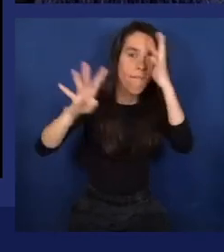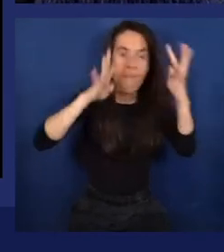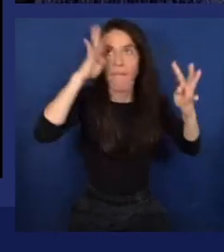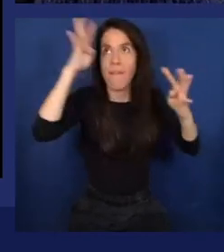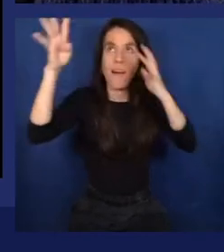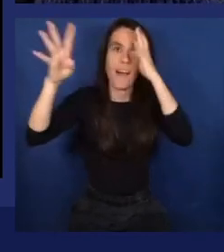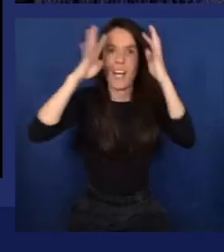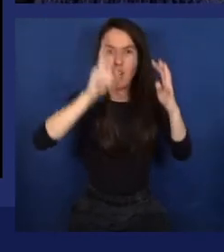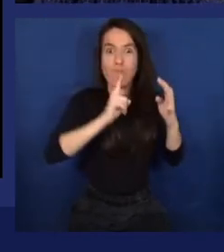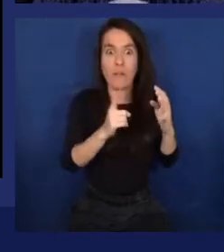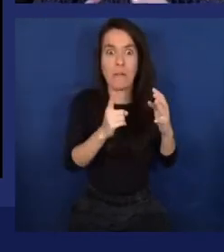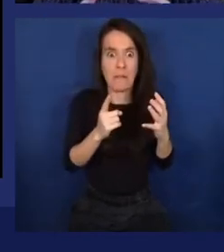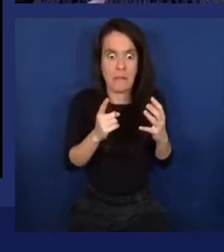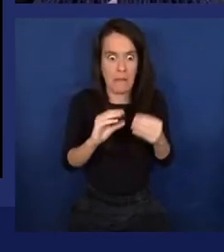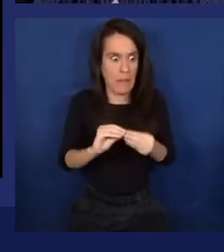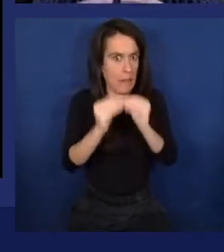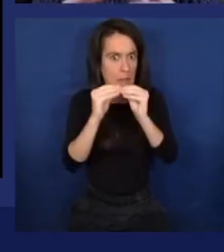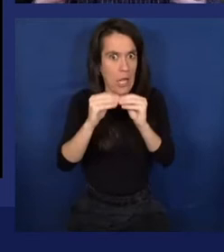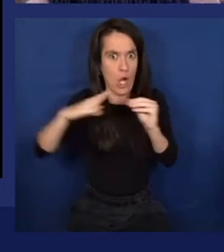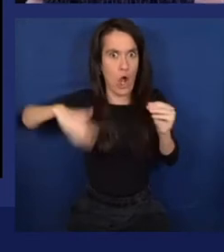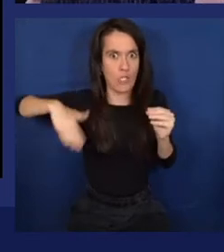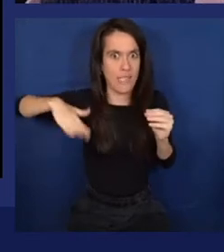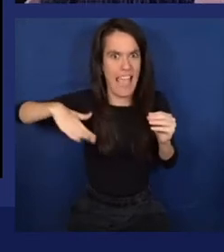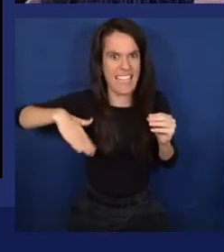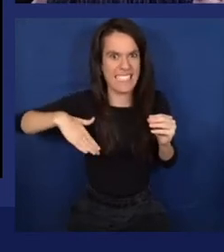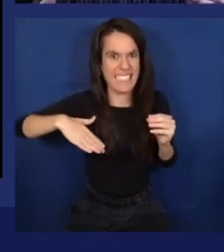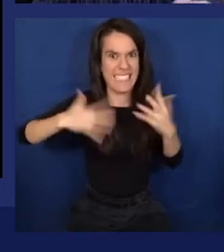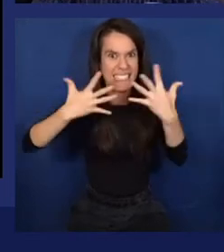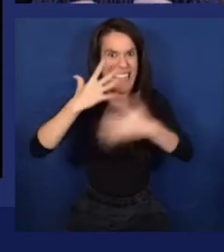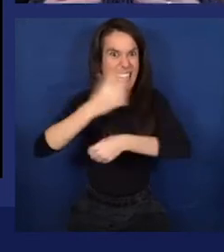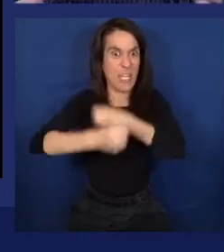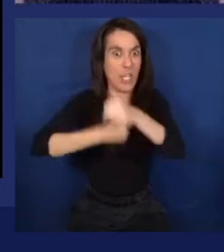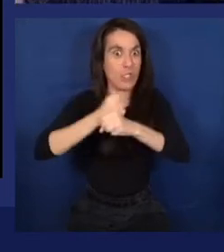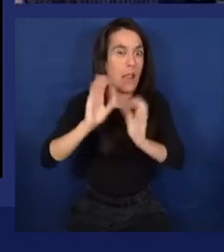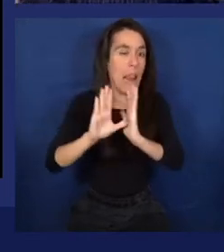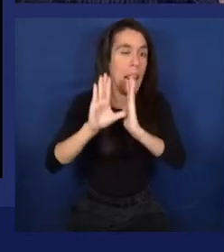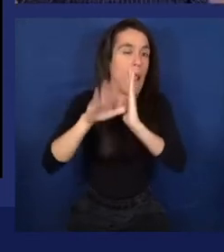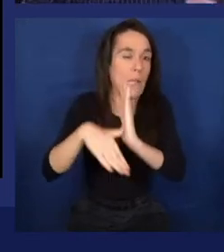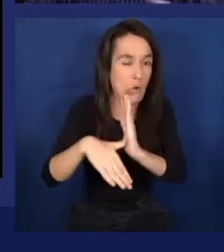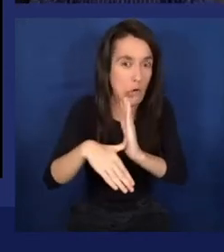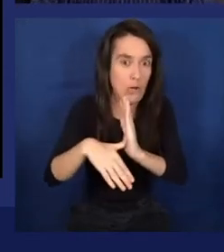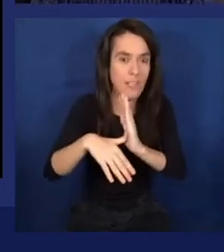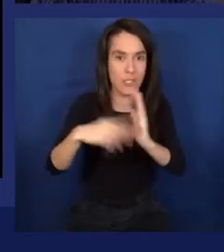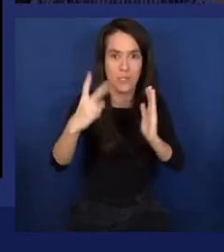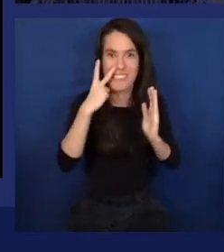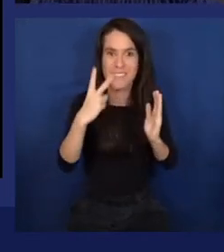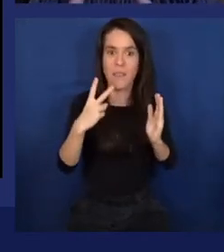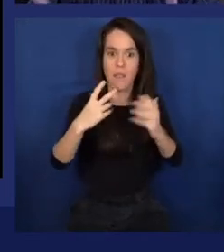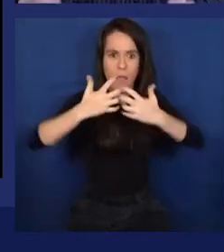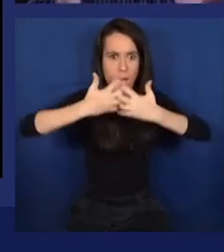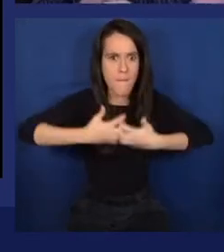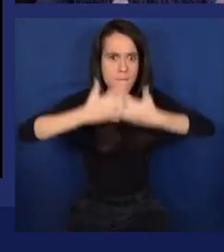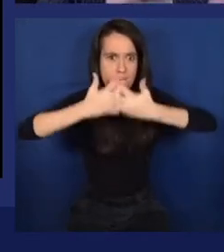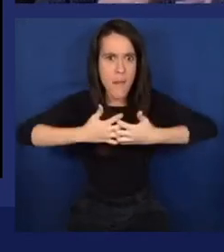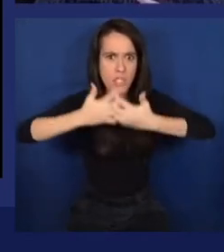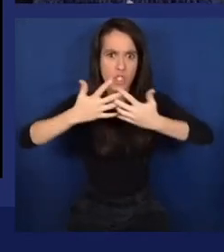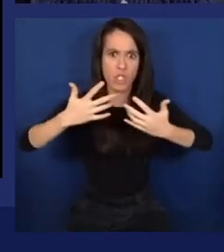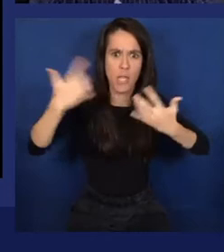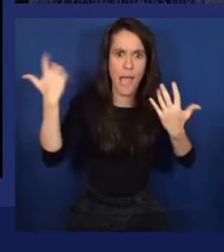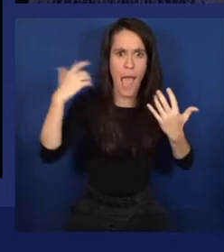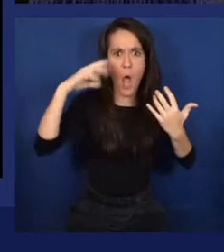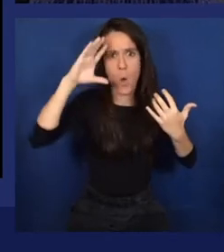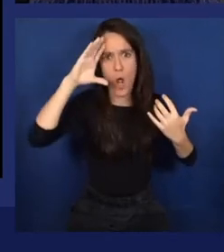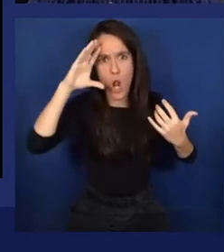built. And they talked about machine intelligence. And they used the phrase artificial intelligence and said that by the year